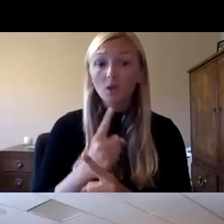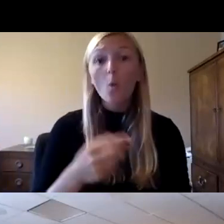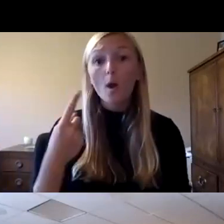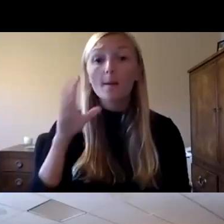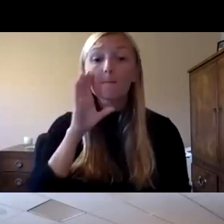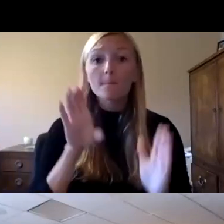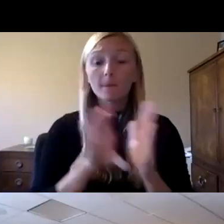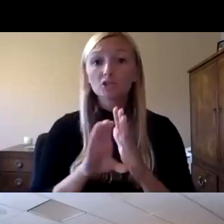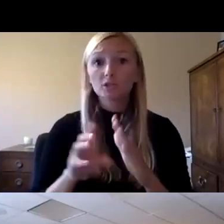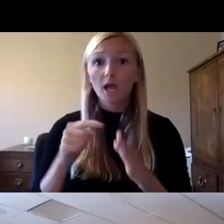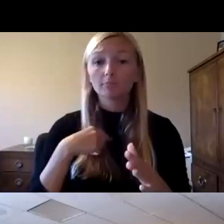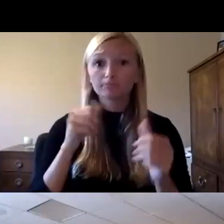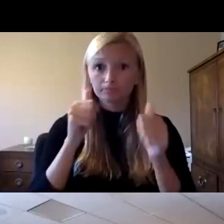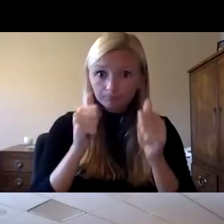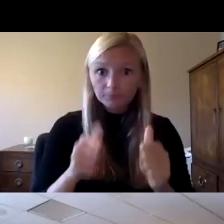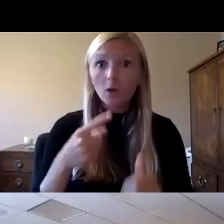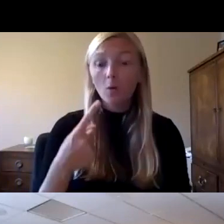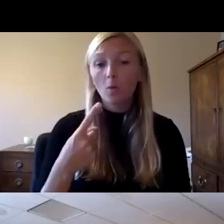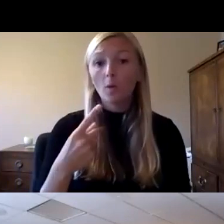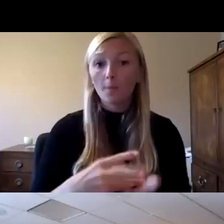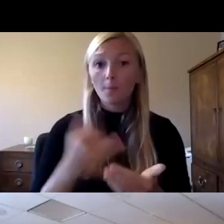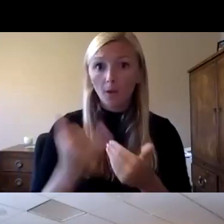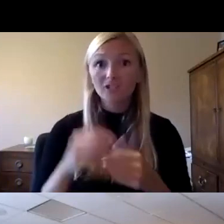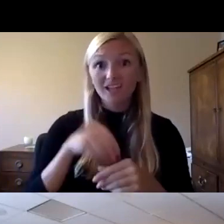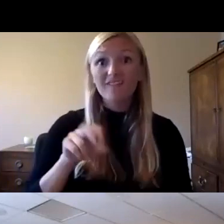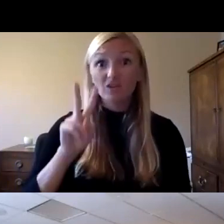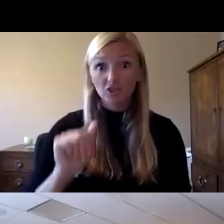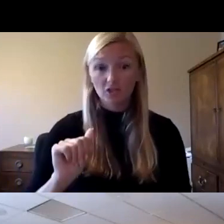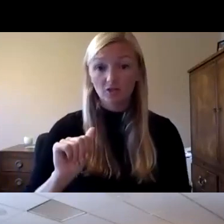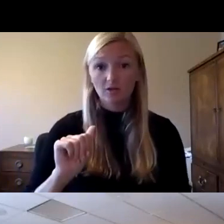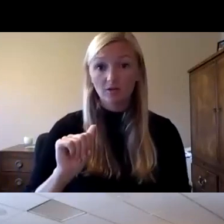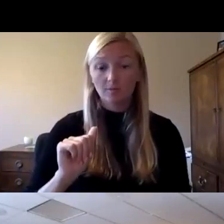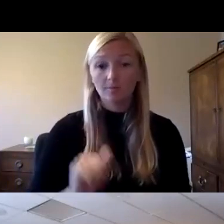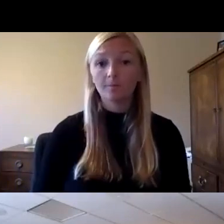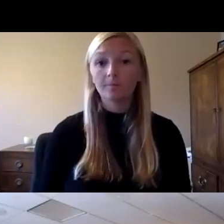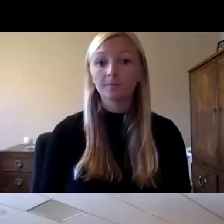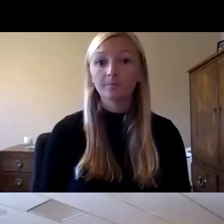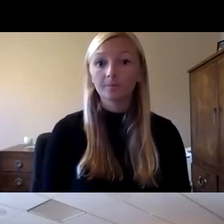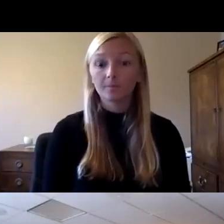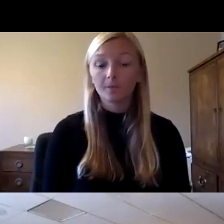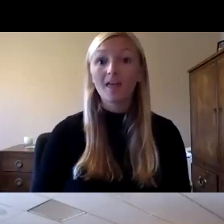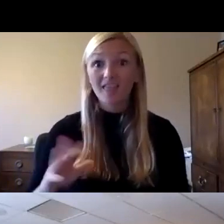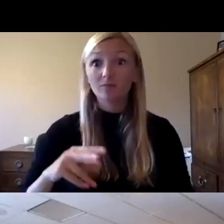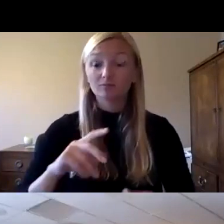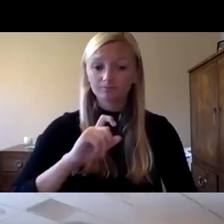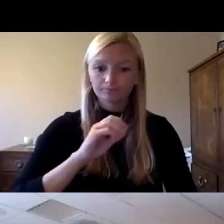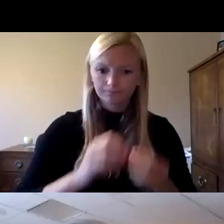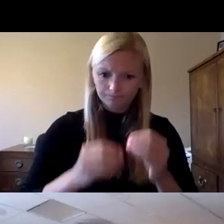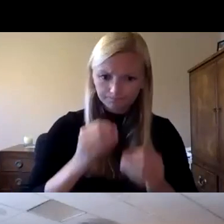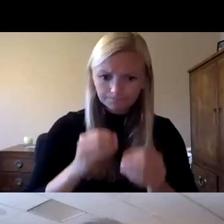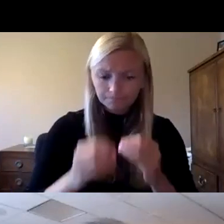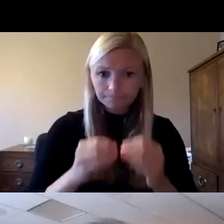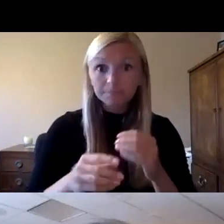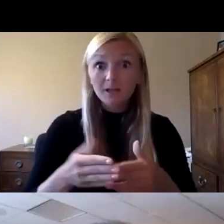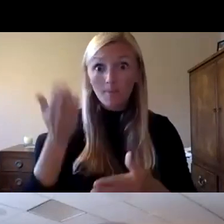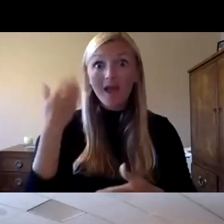is a project that we did in alexandria virginia it's the ferdinand t day school and that was a renovation of an existing office